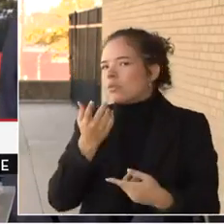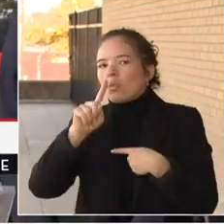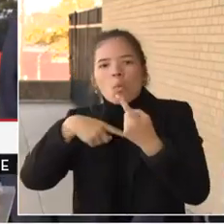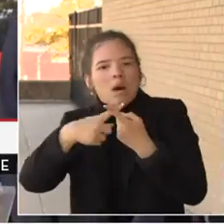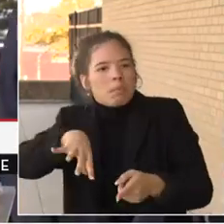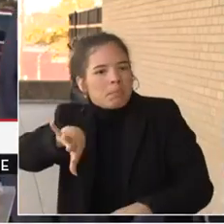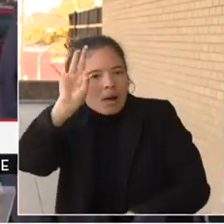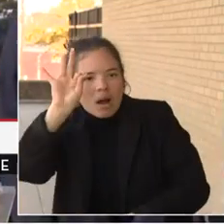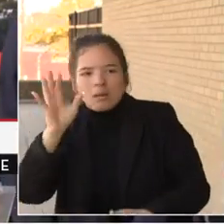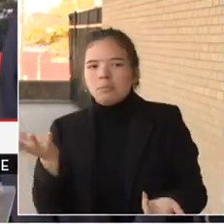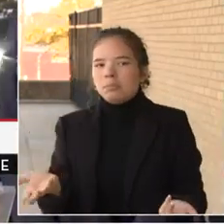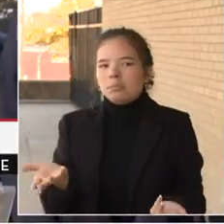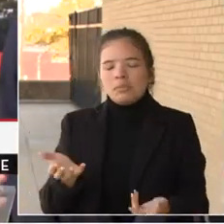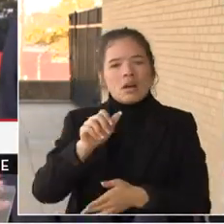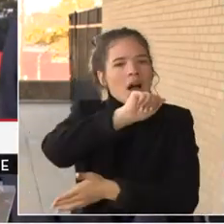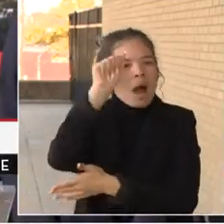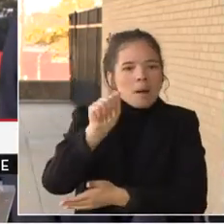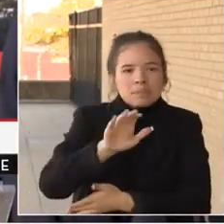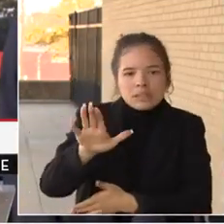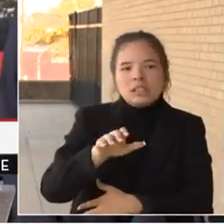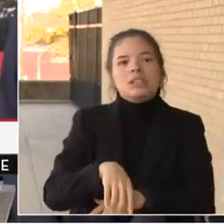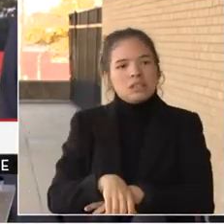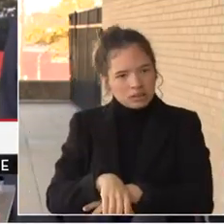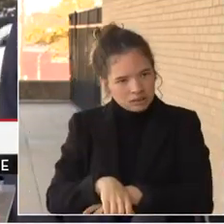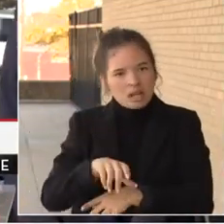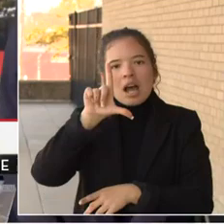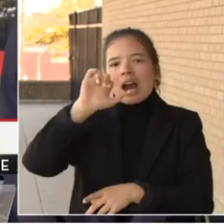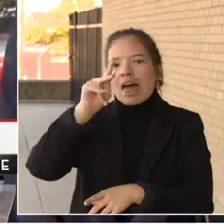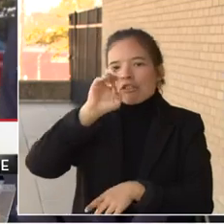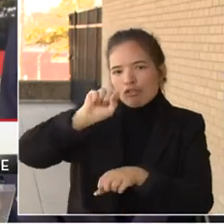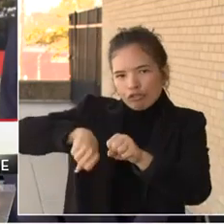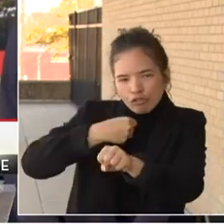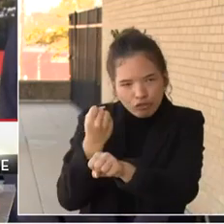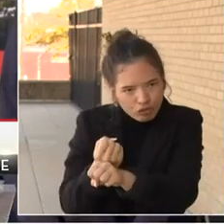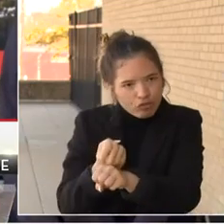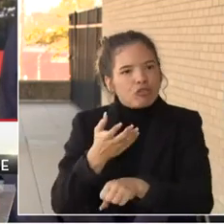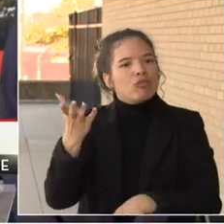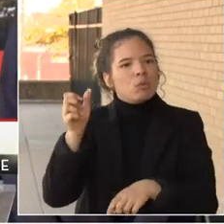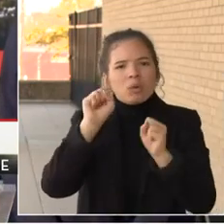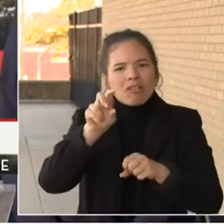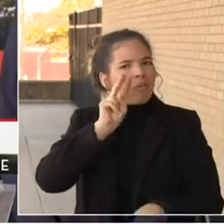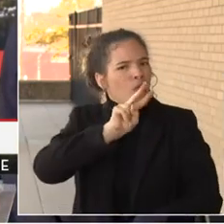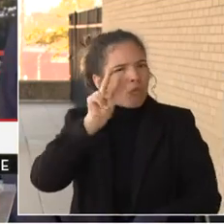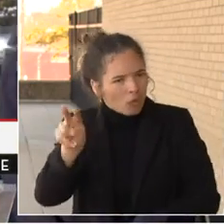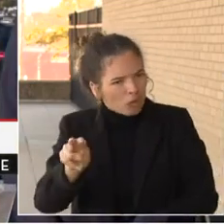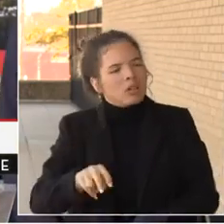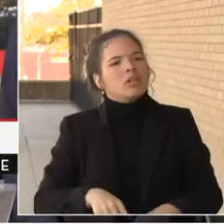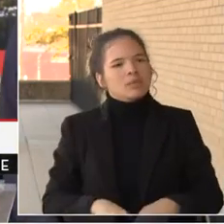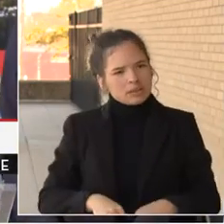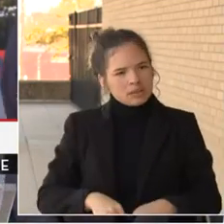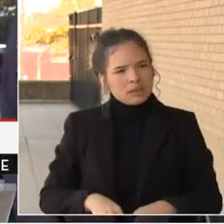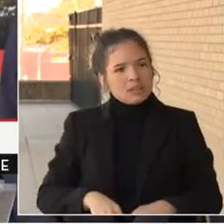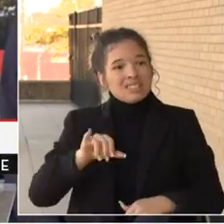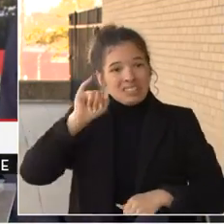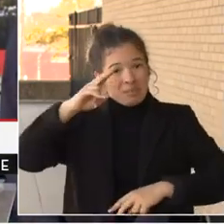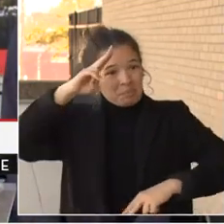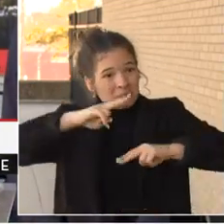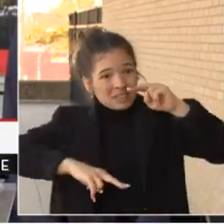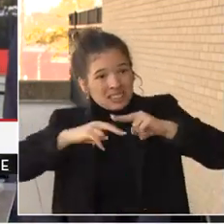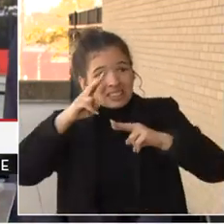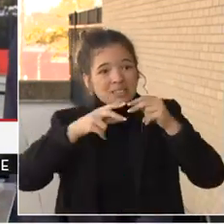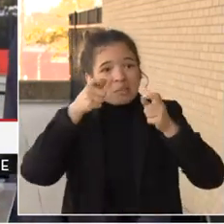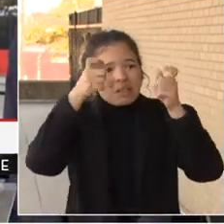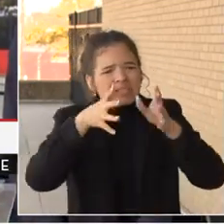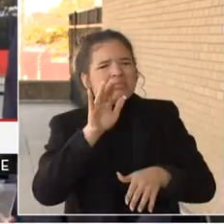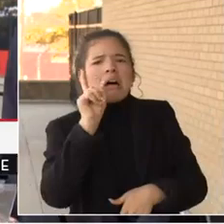our sixth district station. If you live in a building, have a conversation with your building's management about making sure packages stay